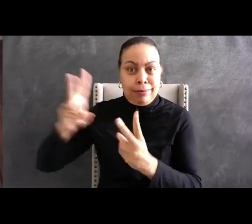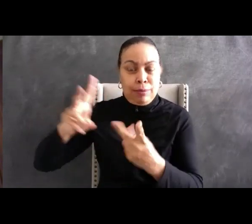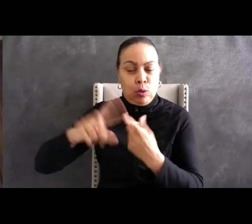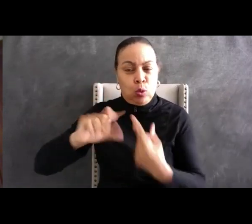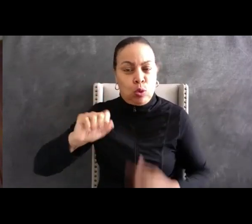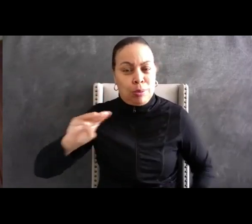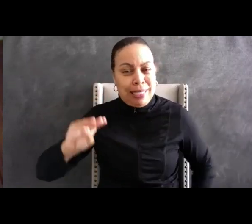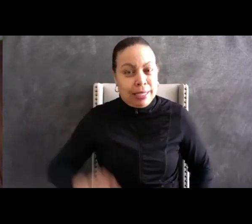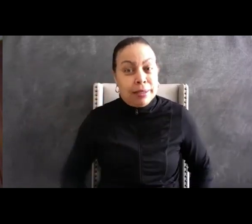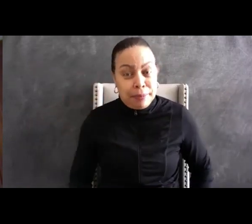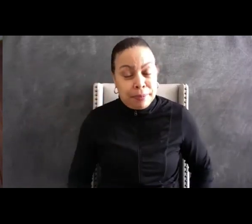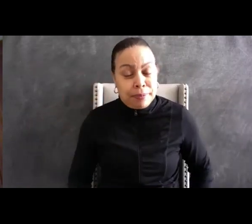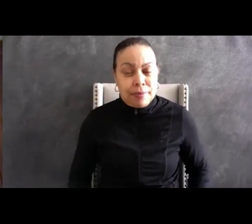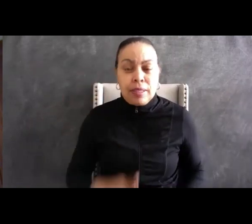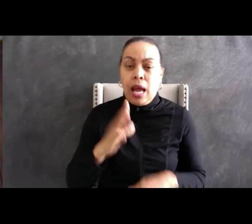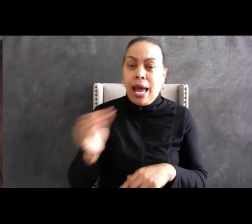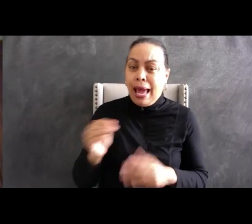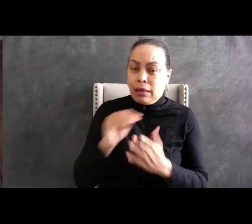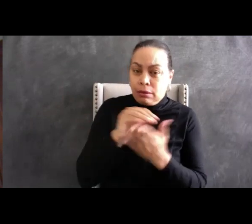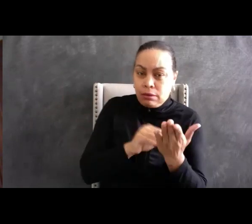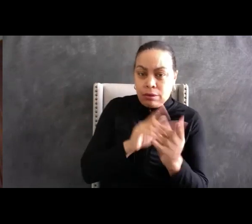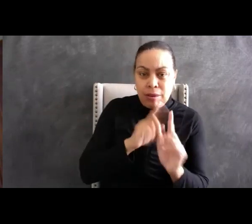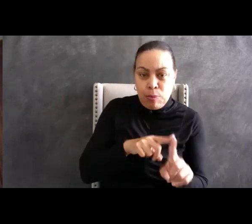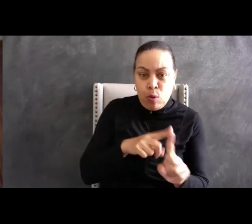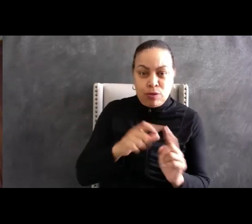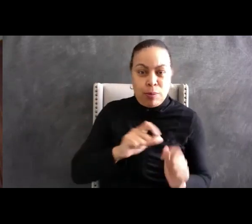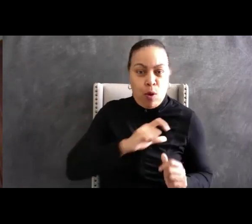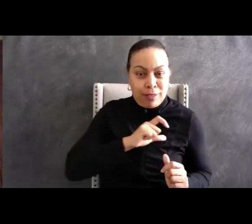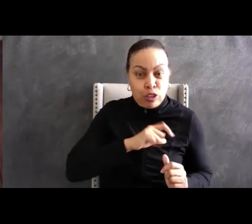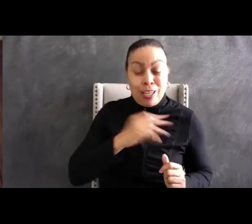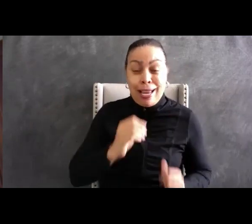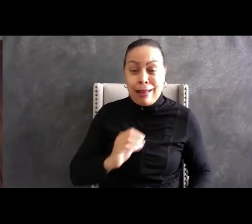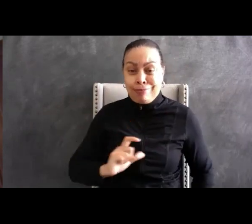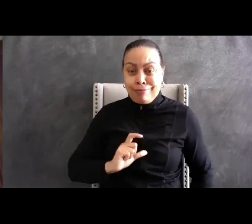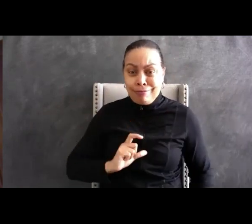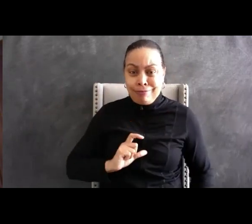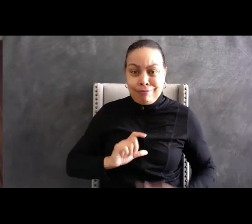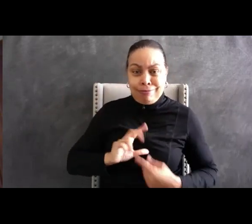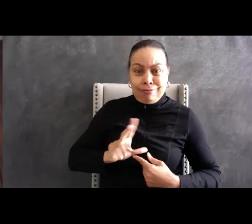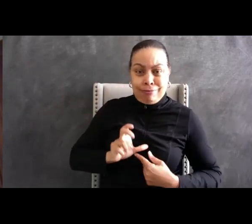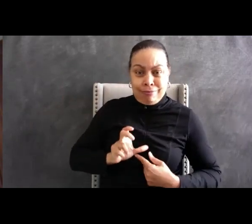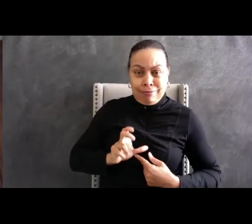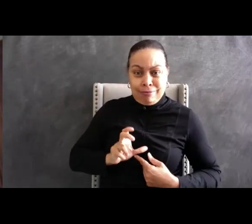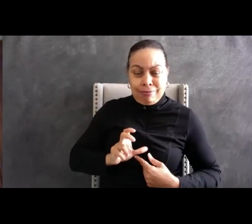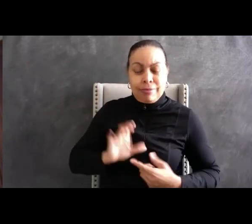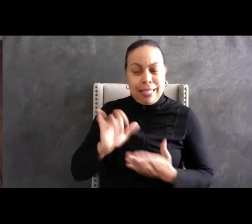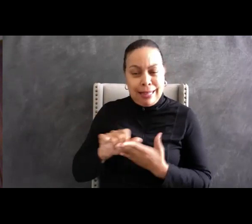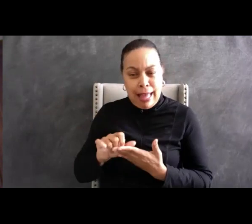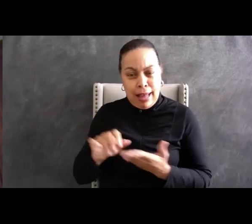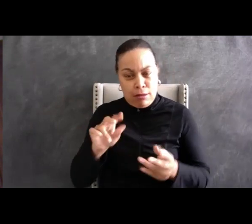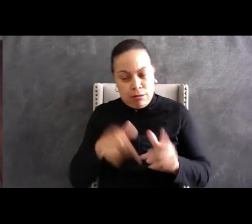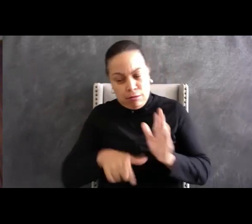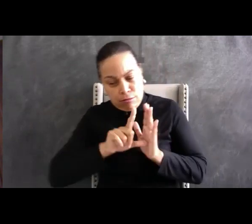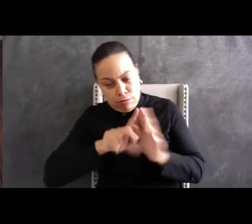The most recent killing of George Floyd in Minneapolis, Minnesota shocked that city, the